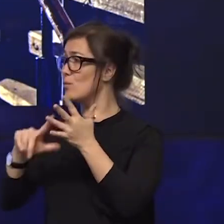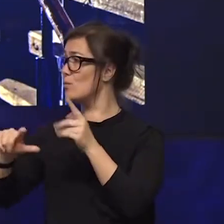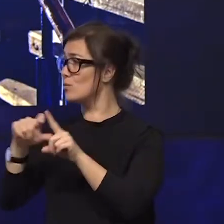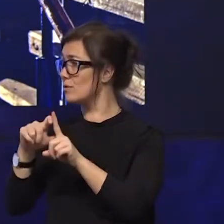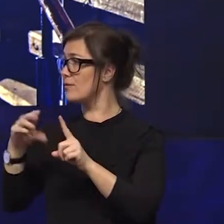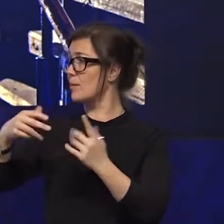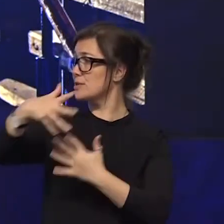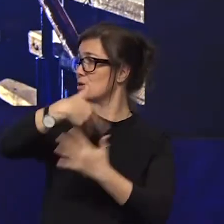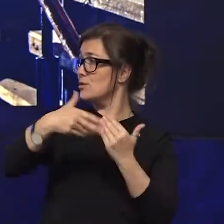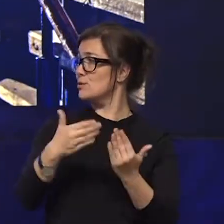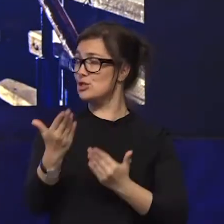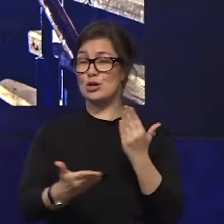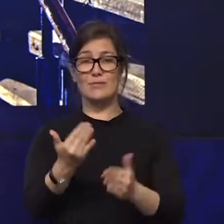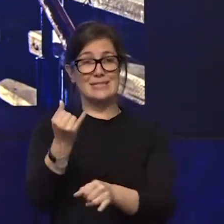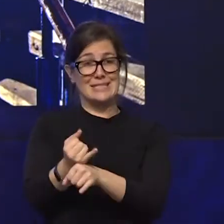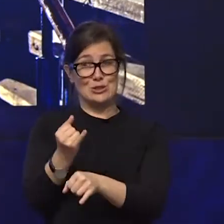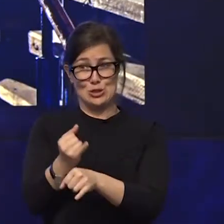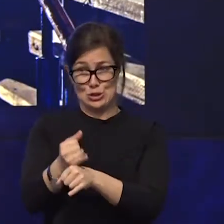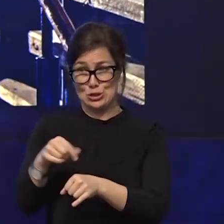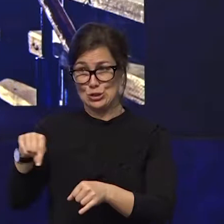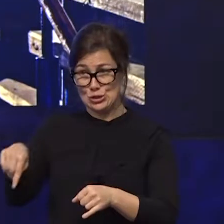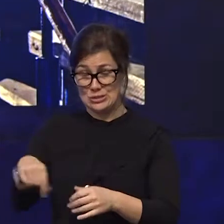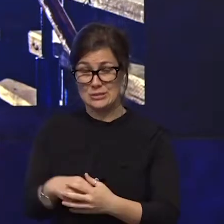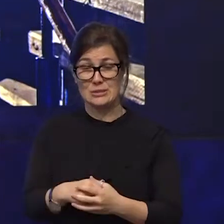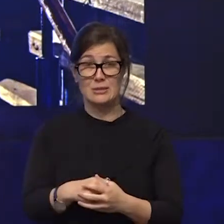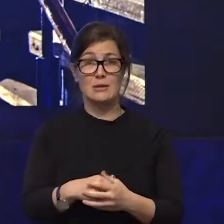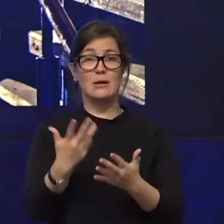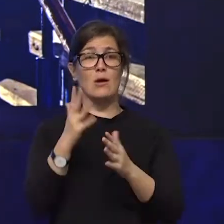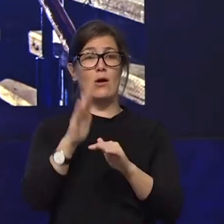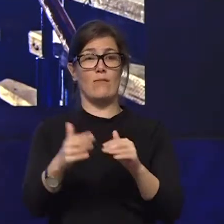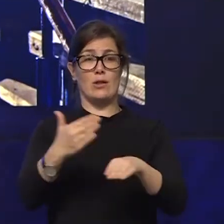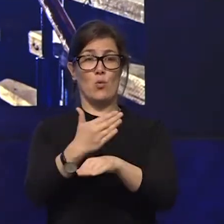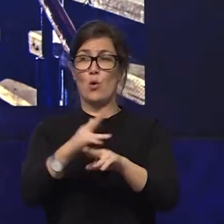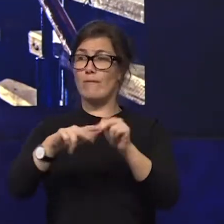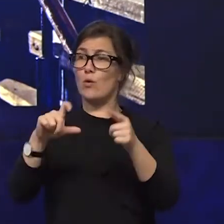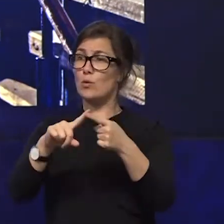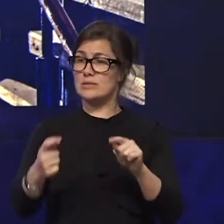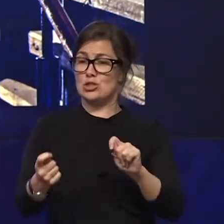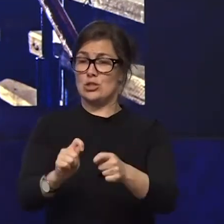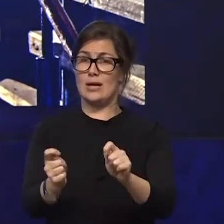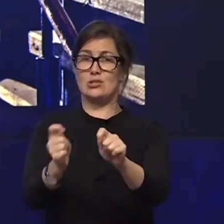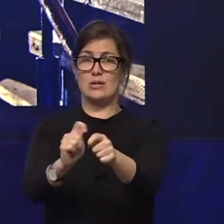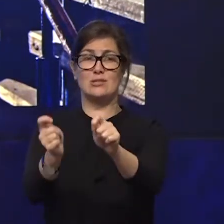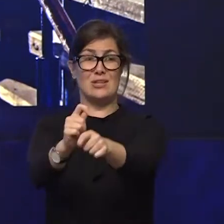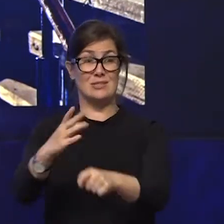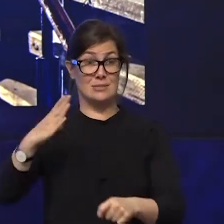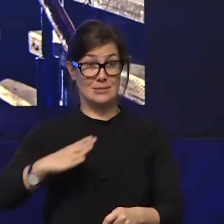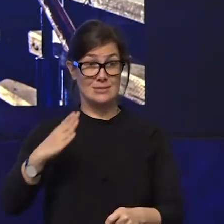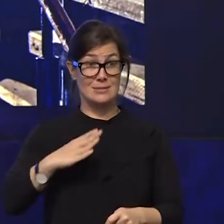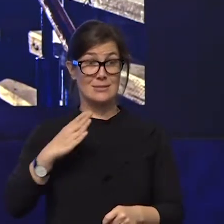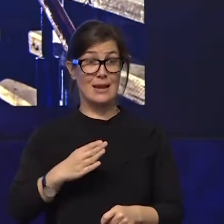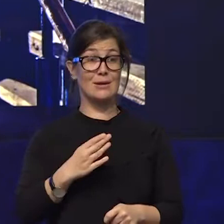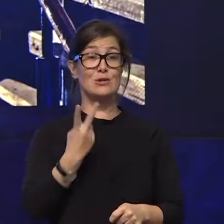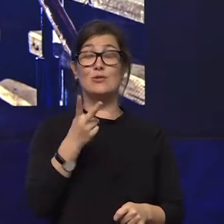around the changing nature of our workforce and the need over time for an extra quarter of a million workers across